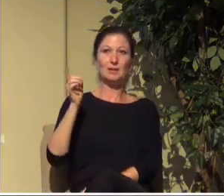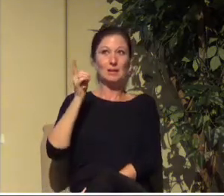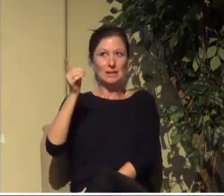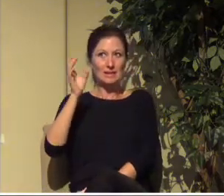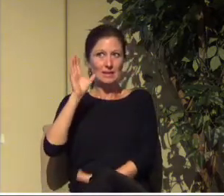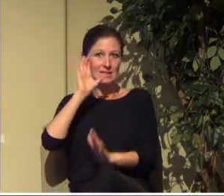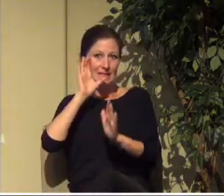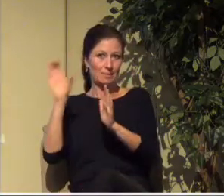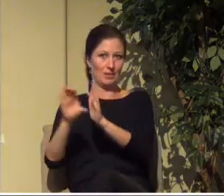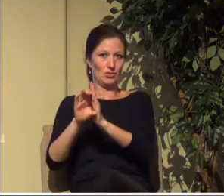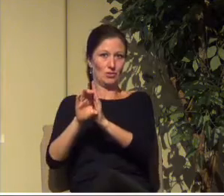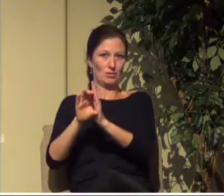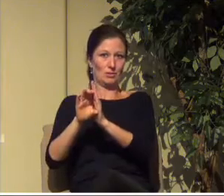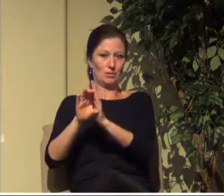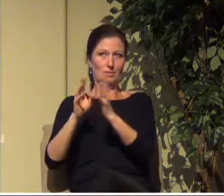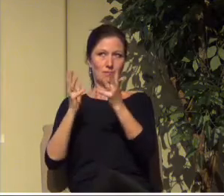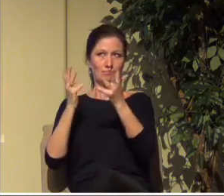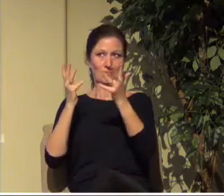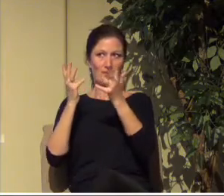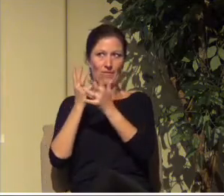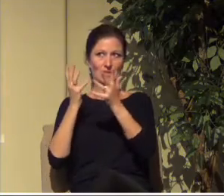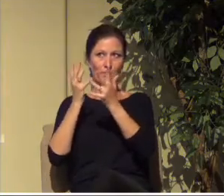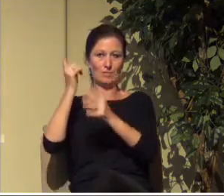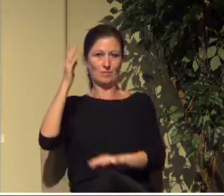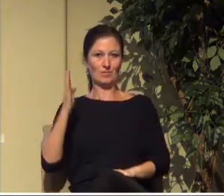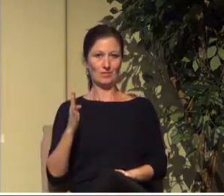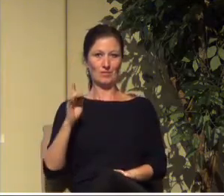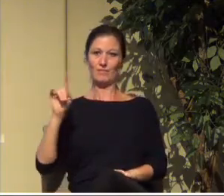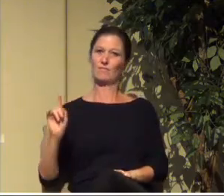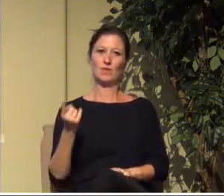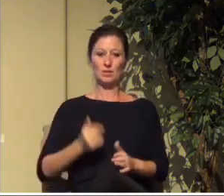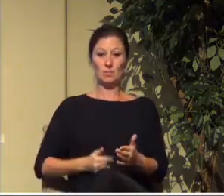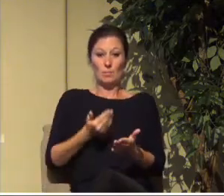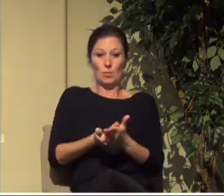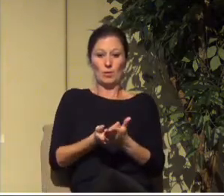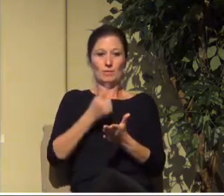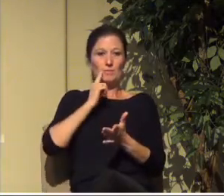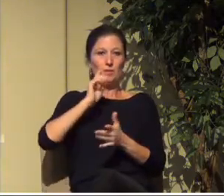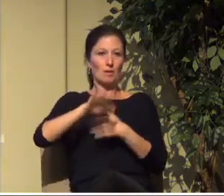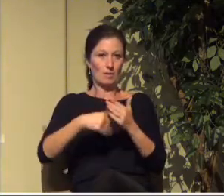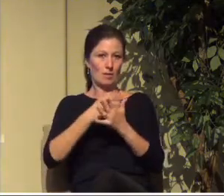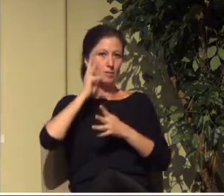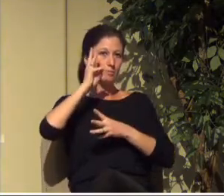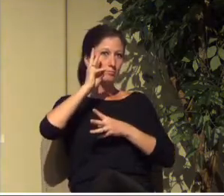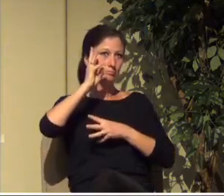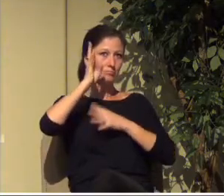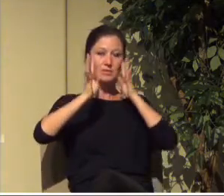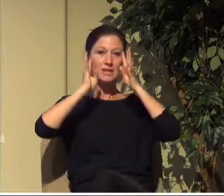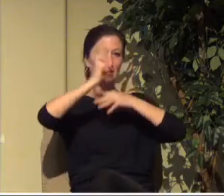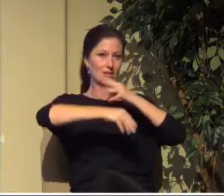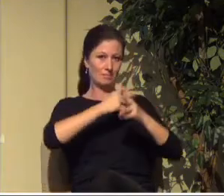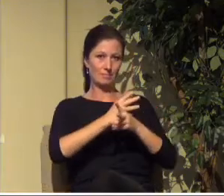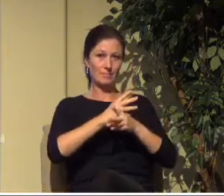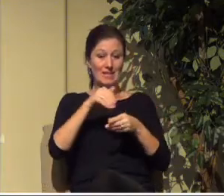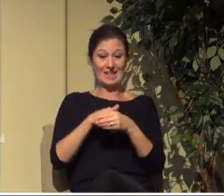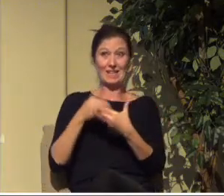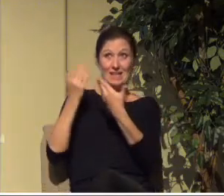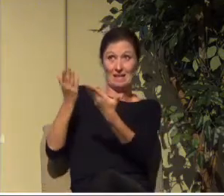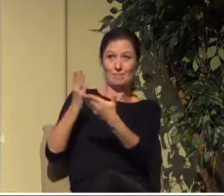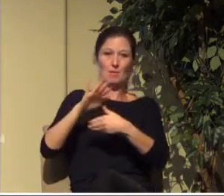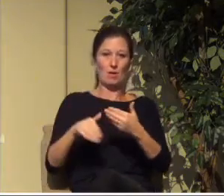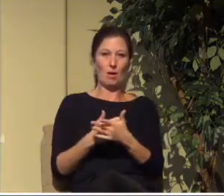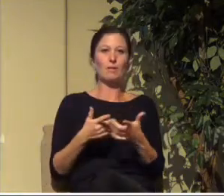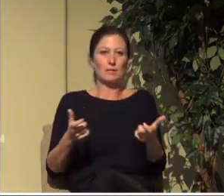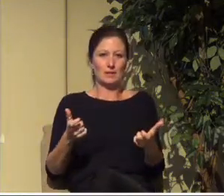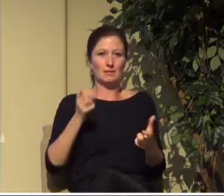of the invisible God the firstborn over all creation for in him all things were created. He